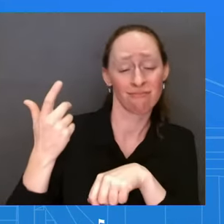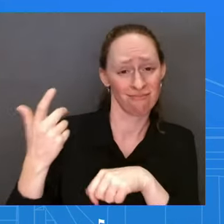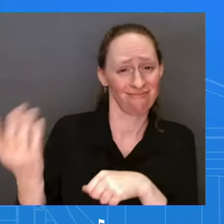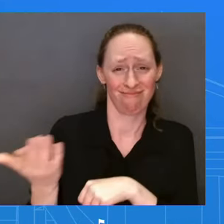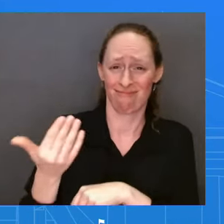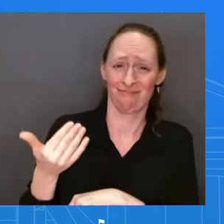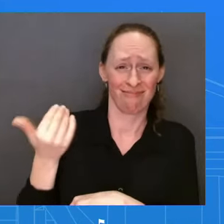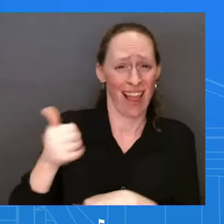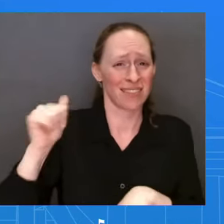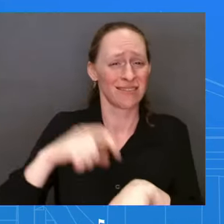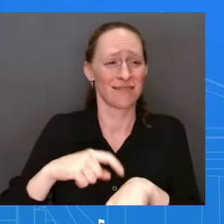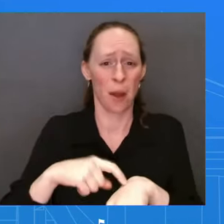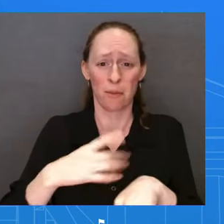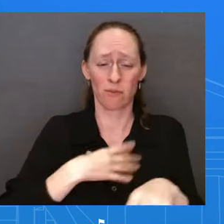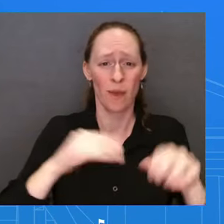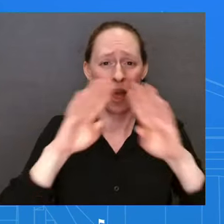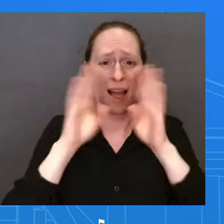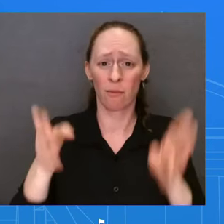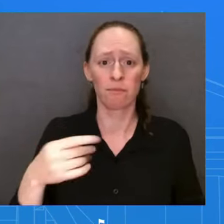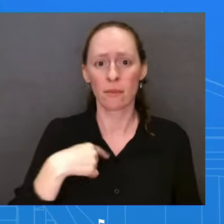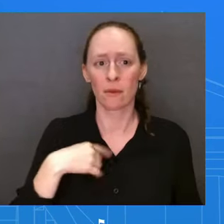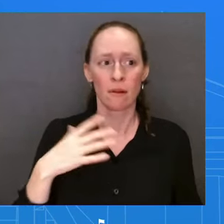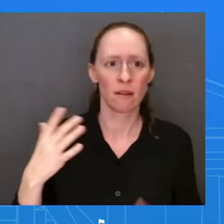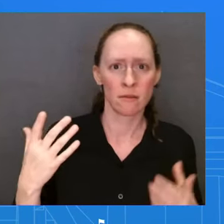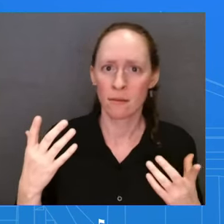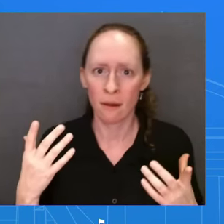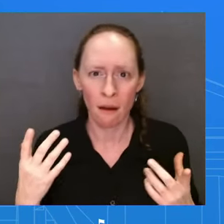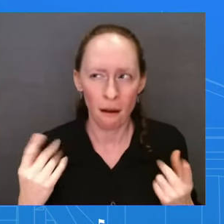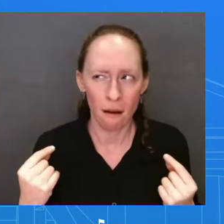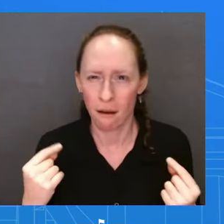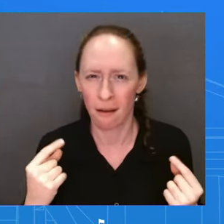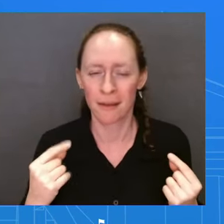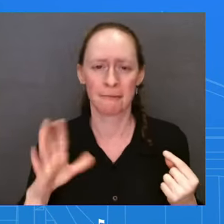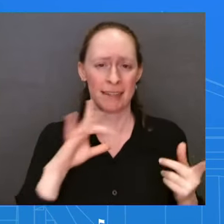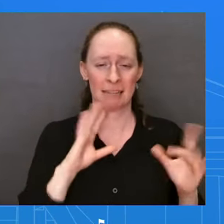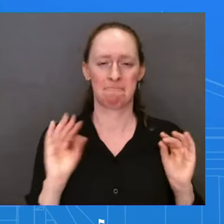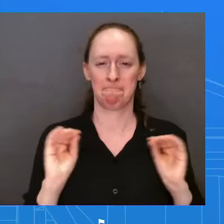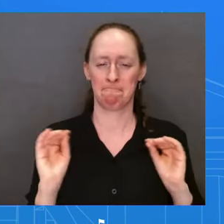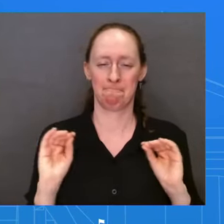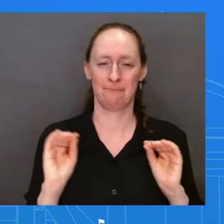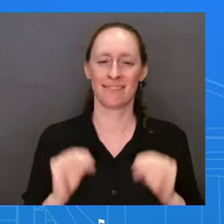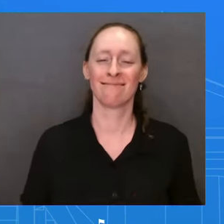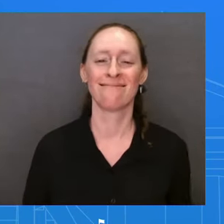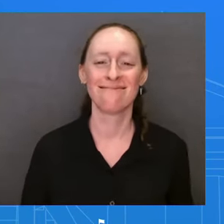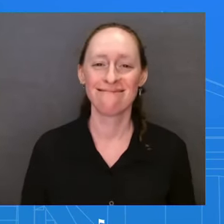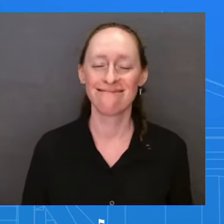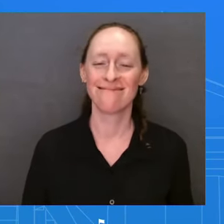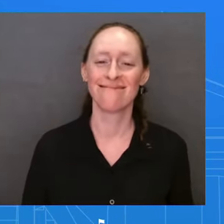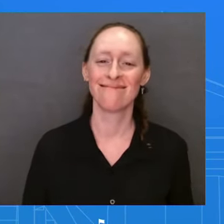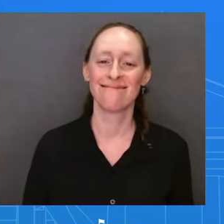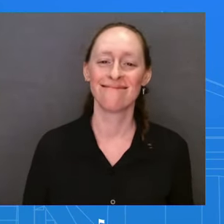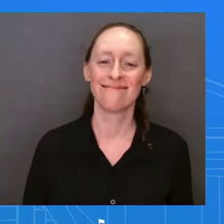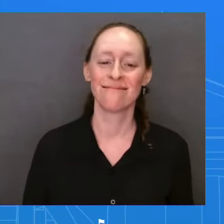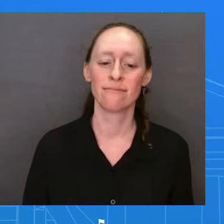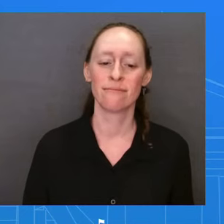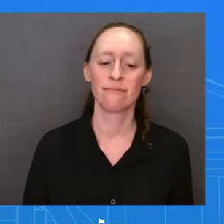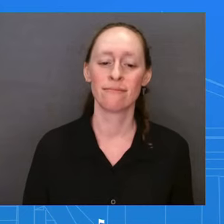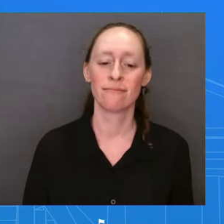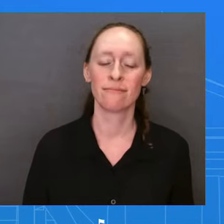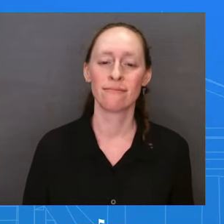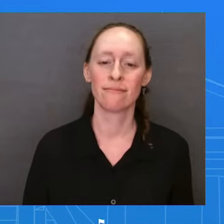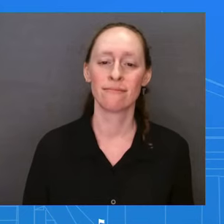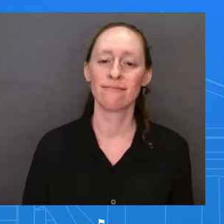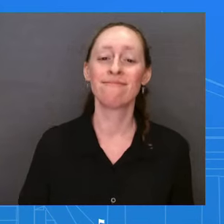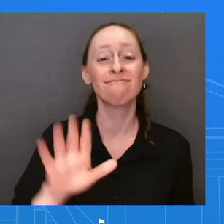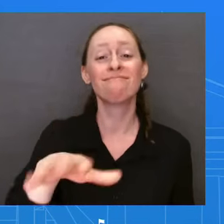speculate on what their private conversations might detail or might involve, but to say that they always look forward to seeing each other and having